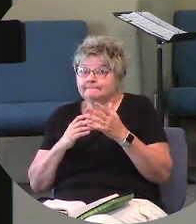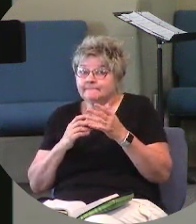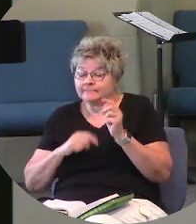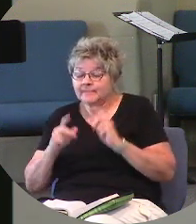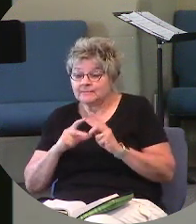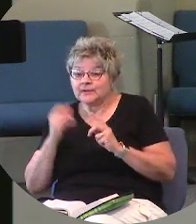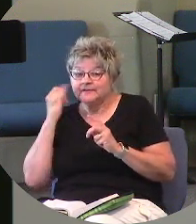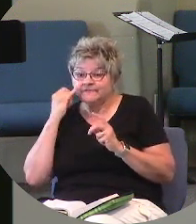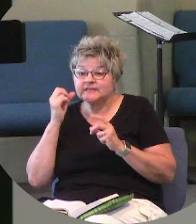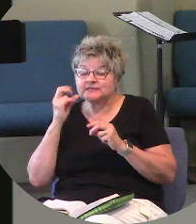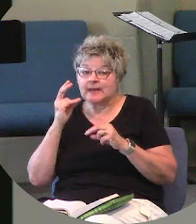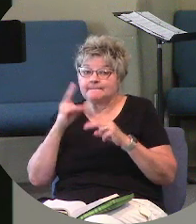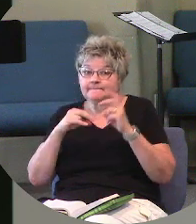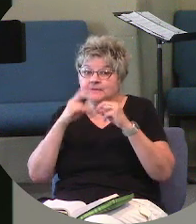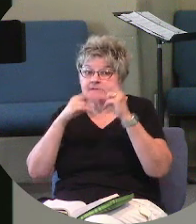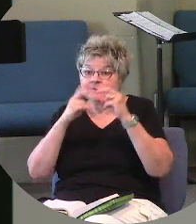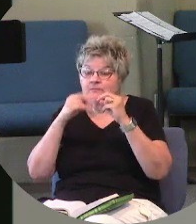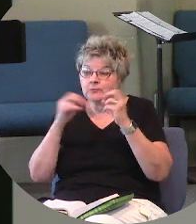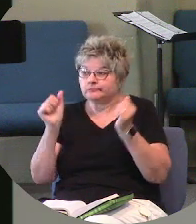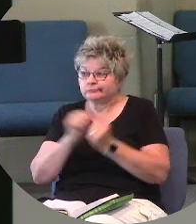would go away.